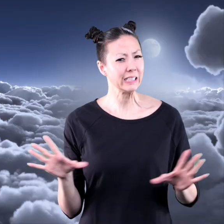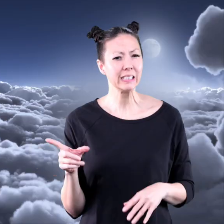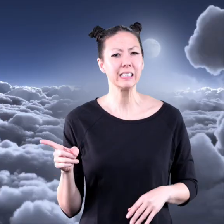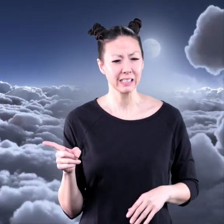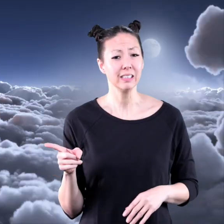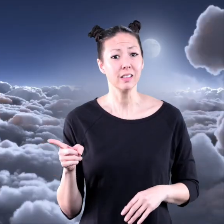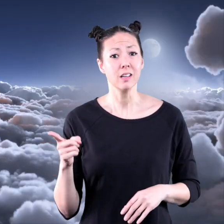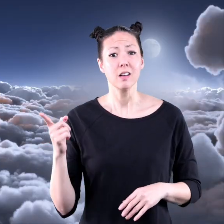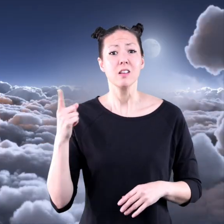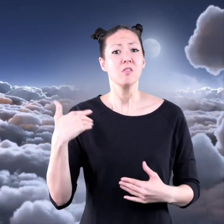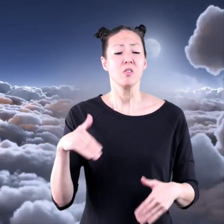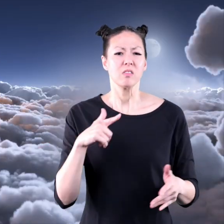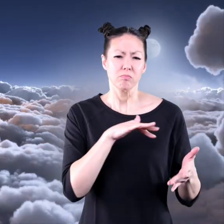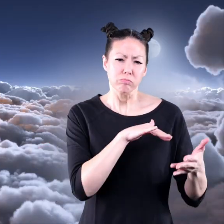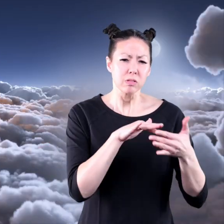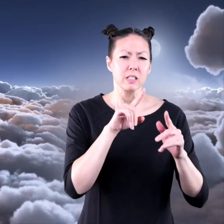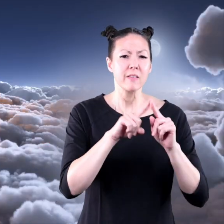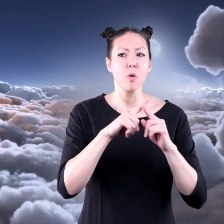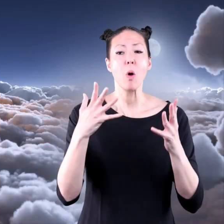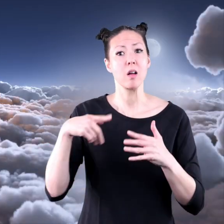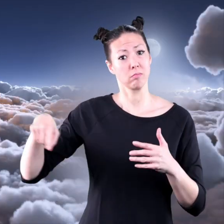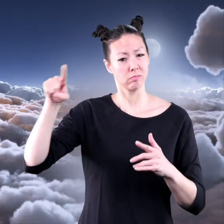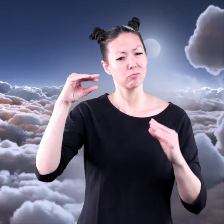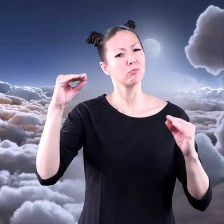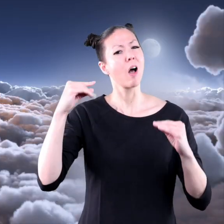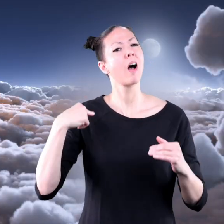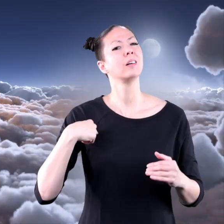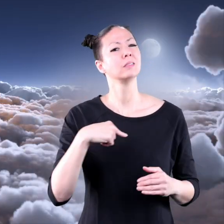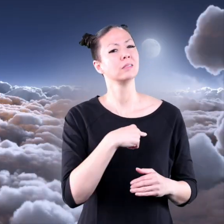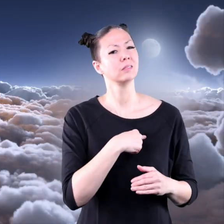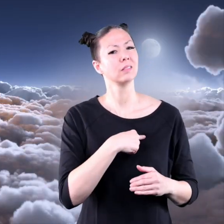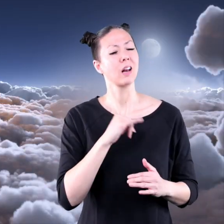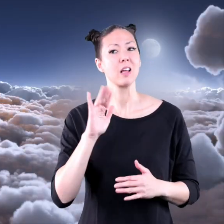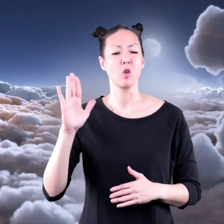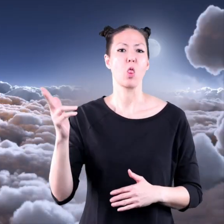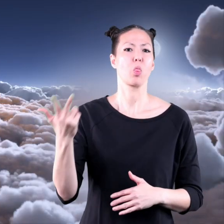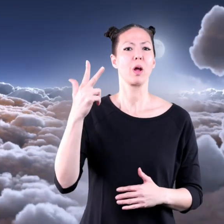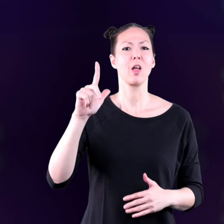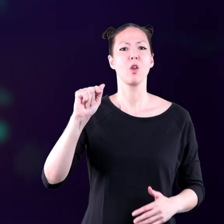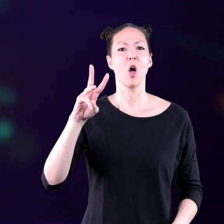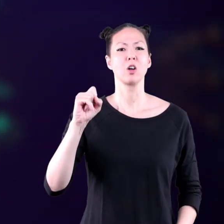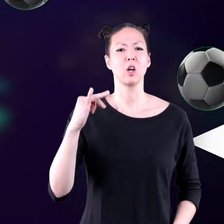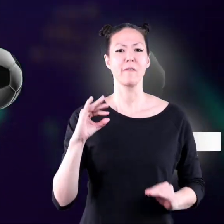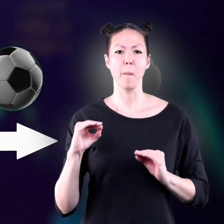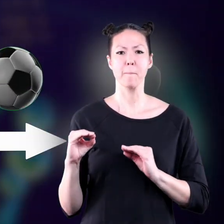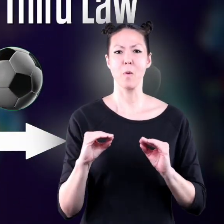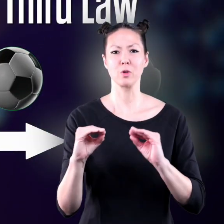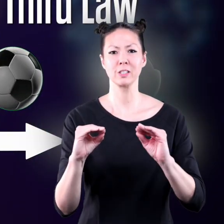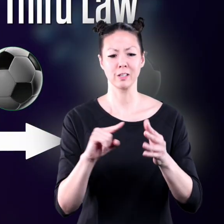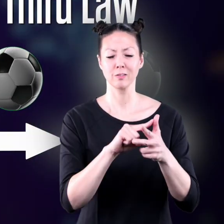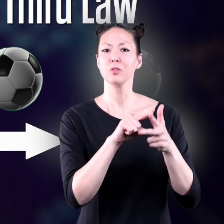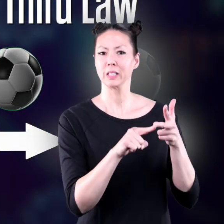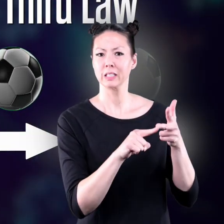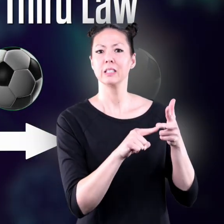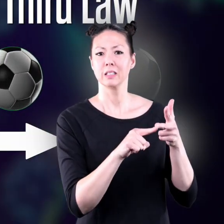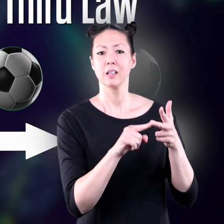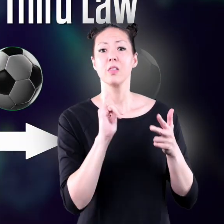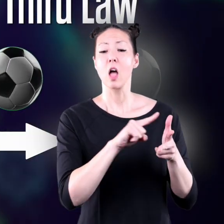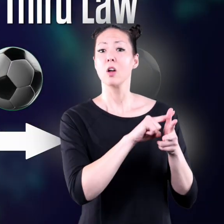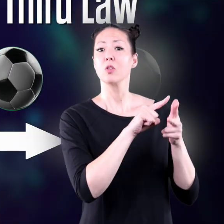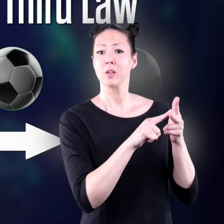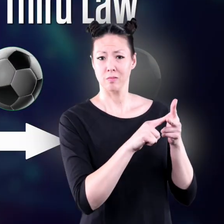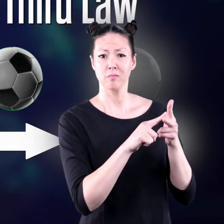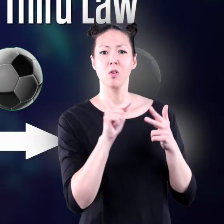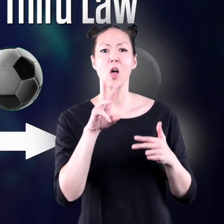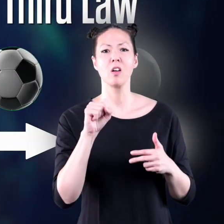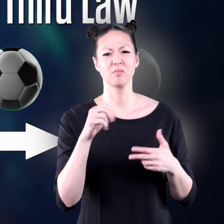So good that we will study things he taught us, like his three laws of motion. These three laws have